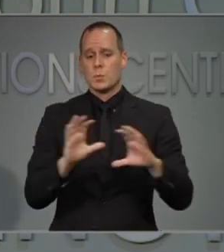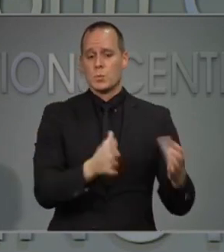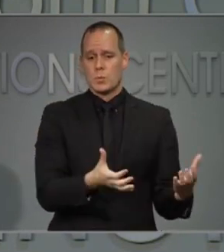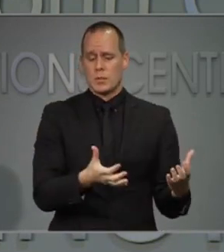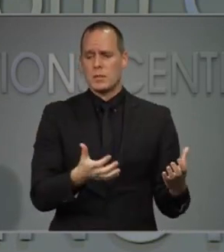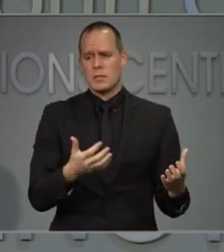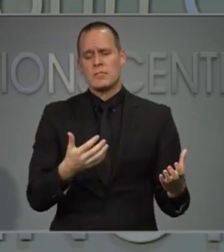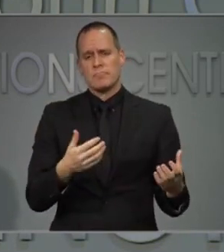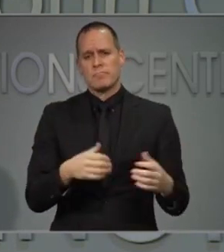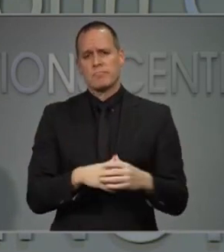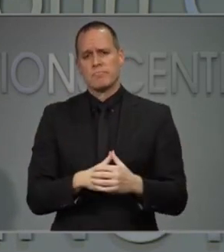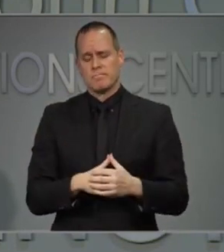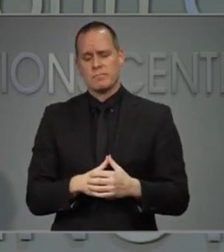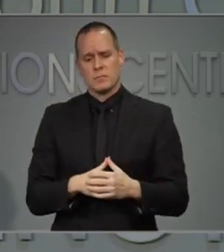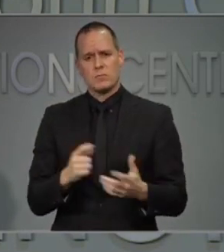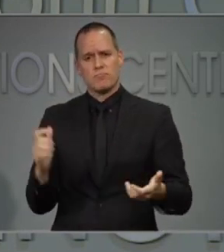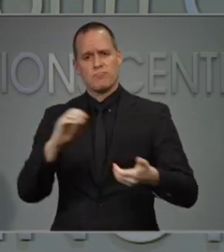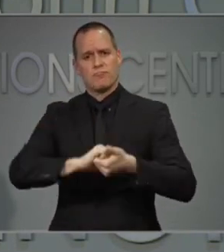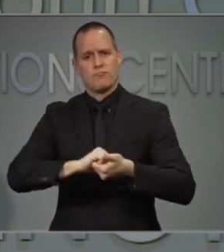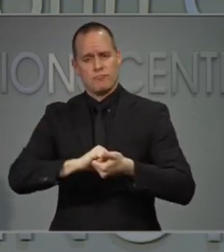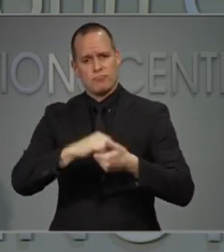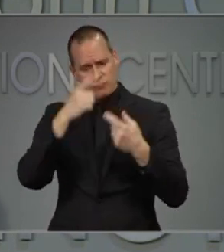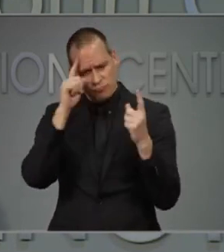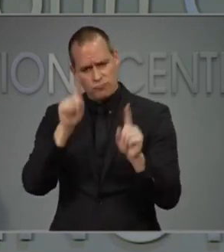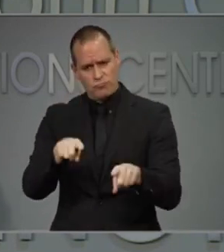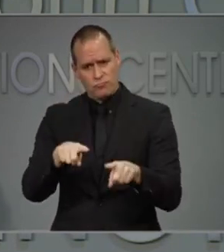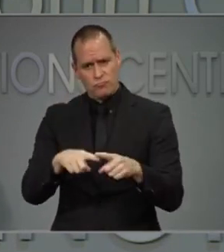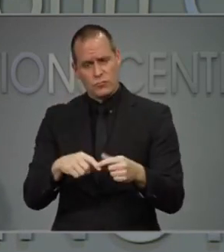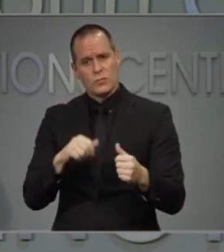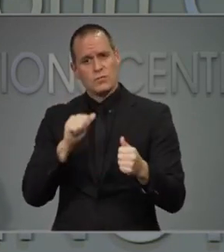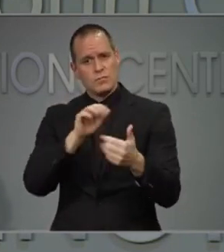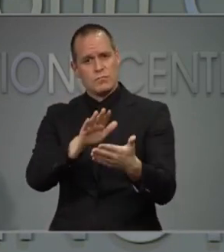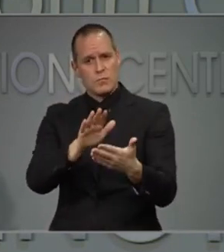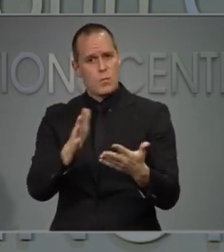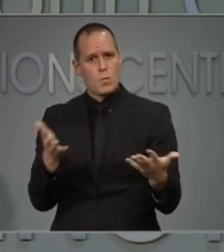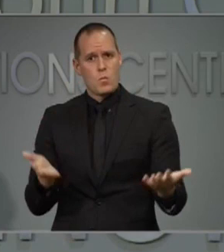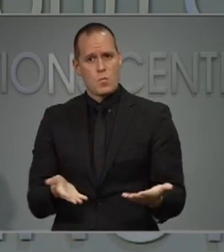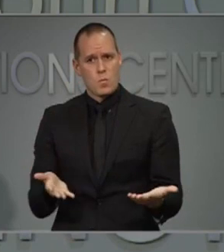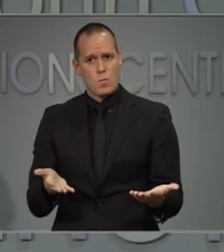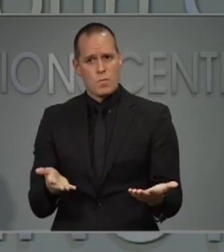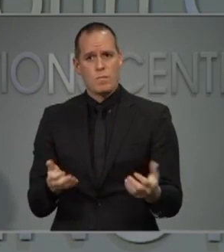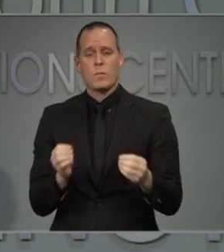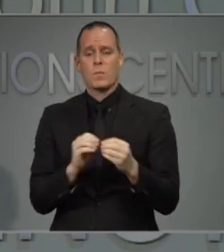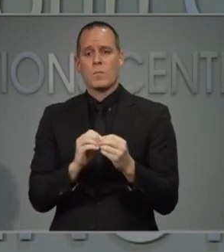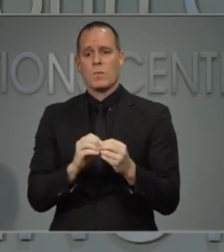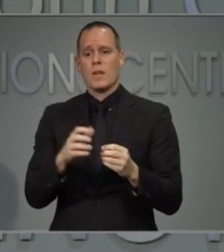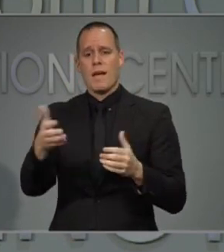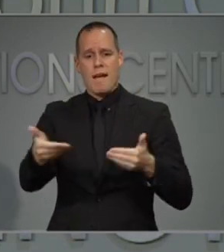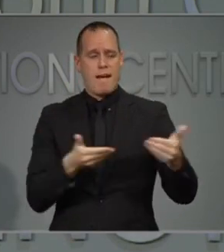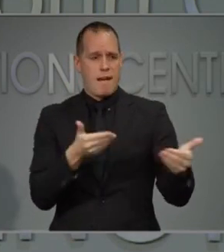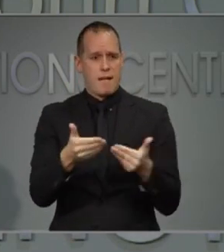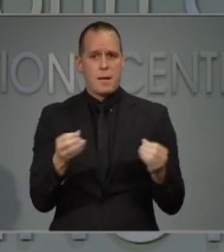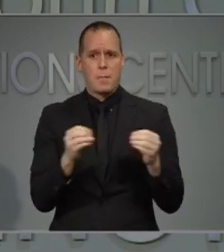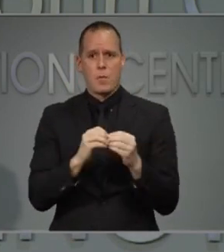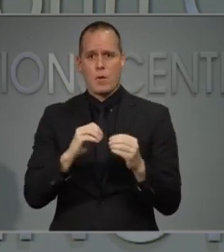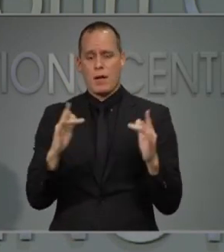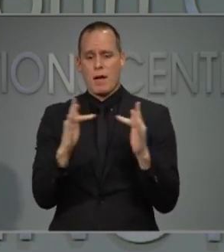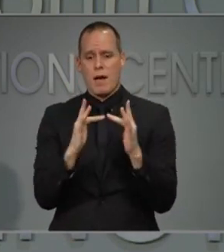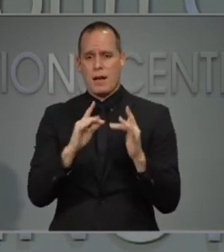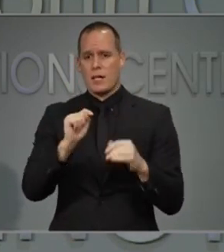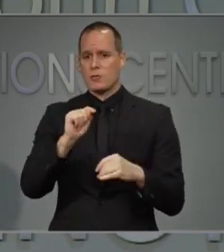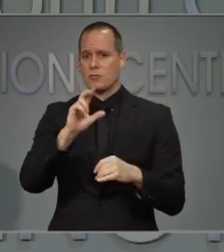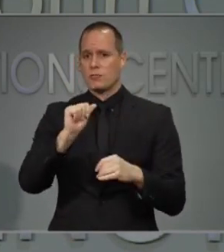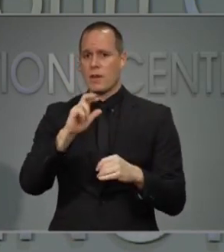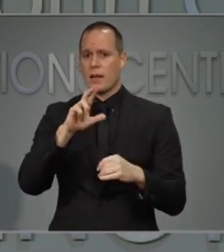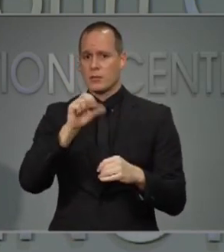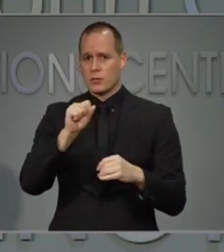-standing experience in healthcare to bring on more contact tracers. Now, contact